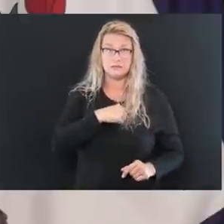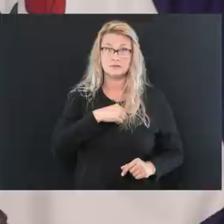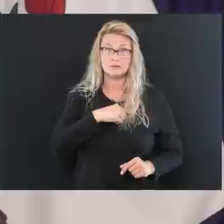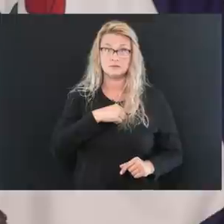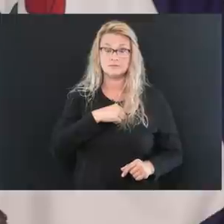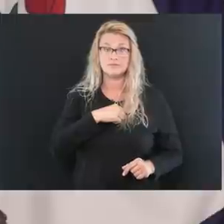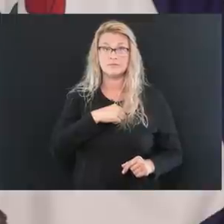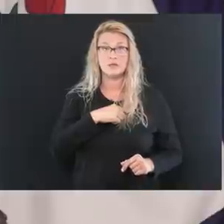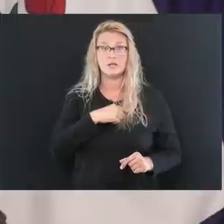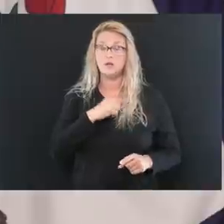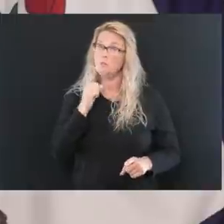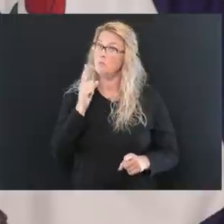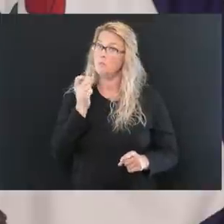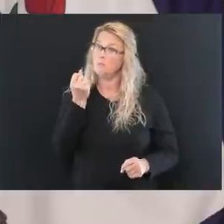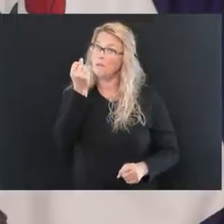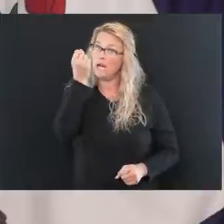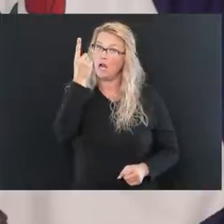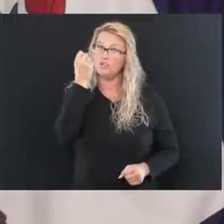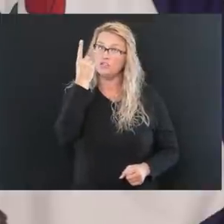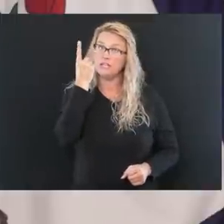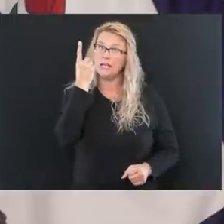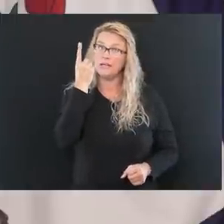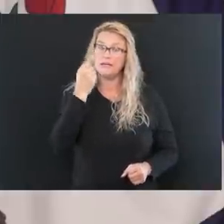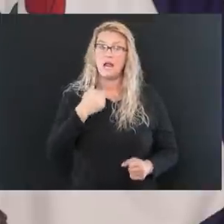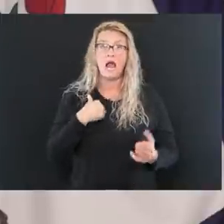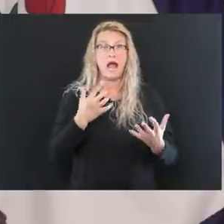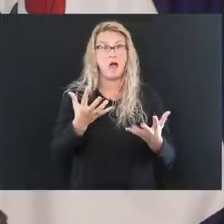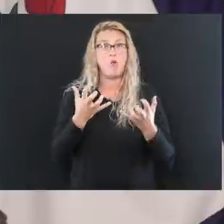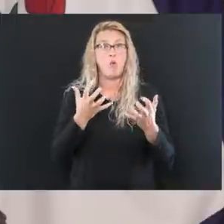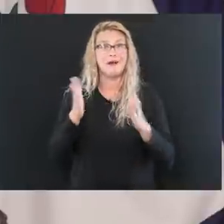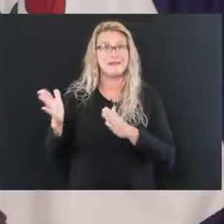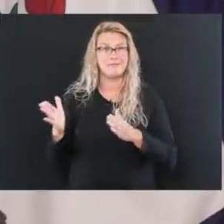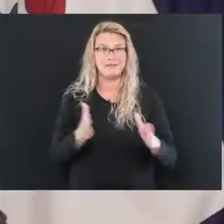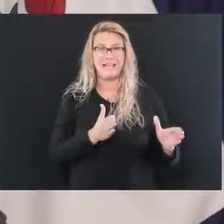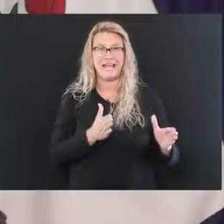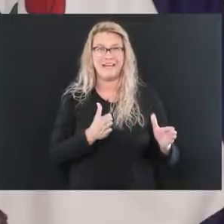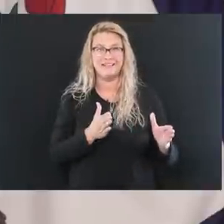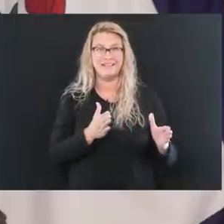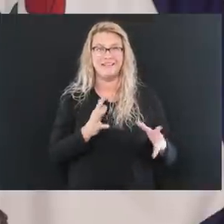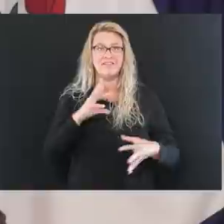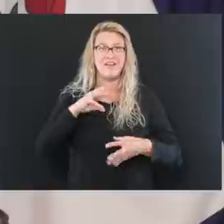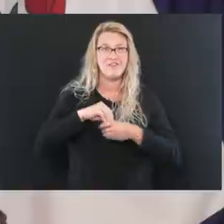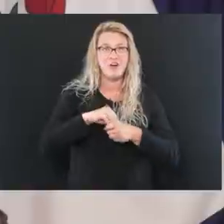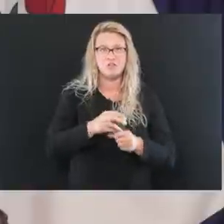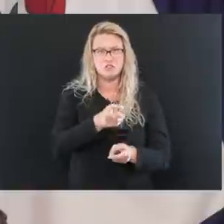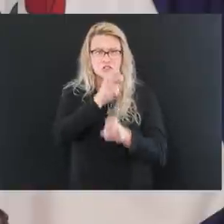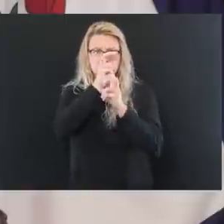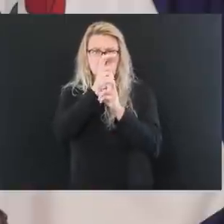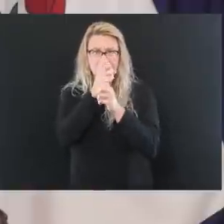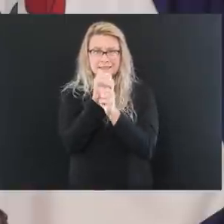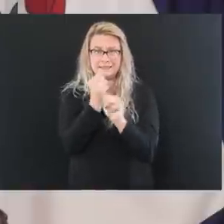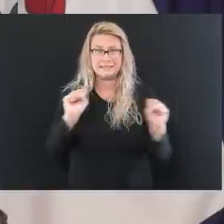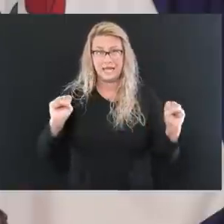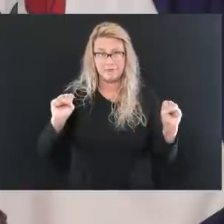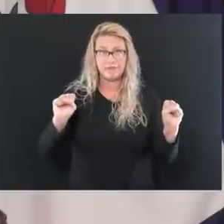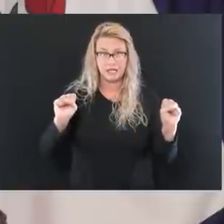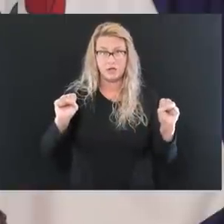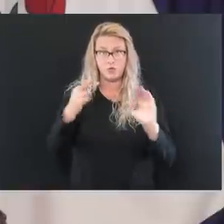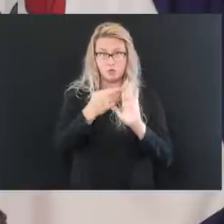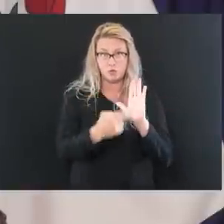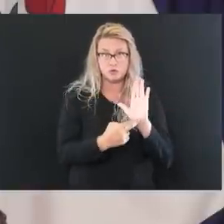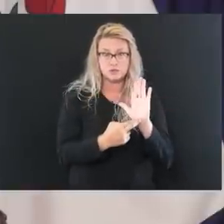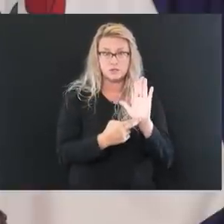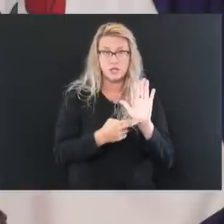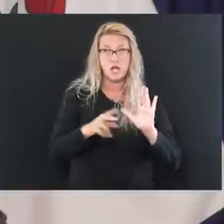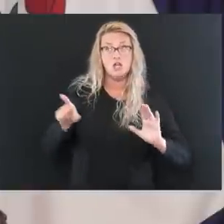know, right off the get go, I proposed a plan that involves strict safety measures, you know, for those bars to be